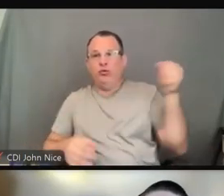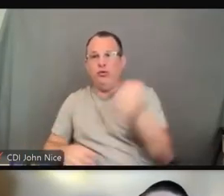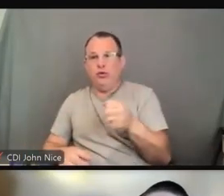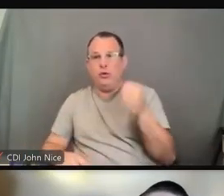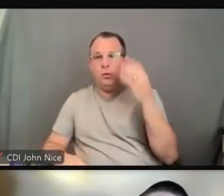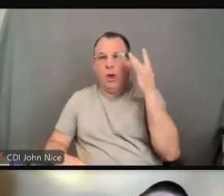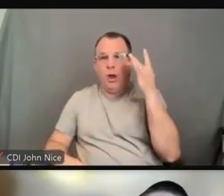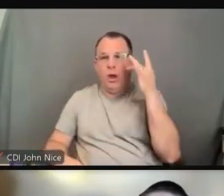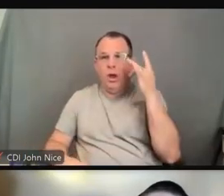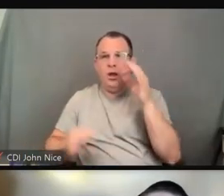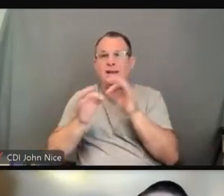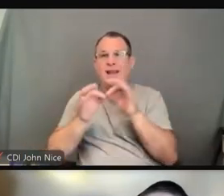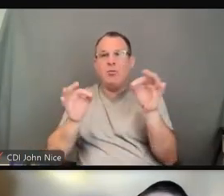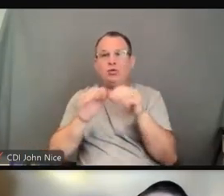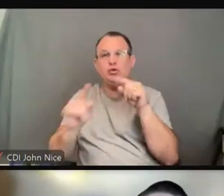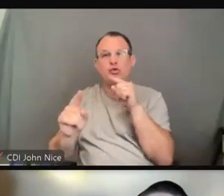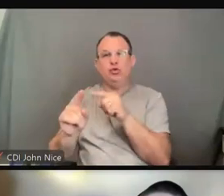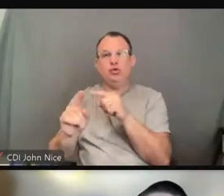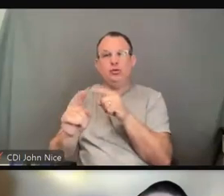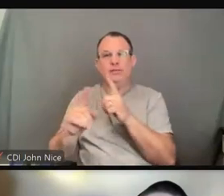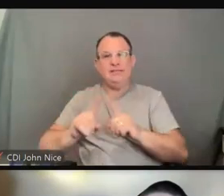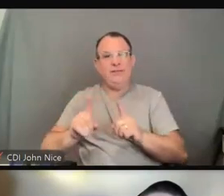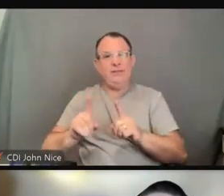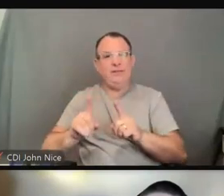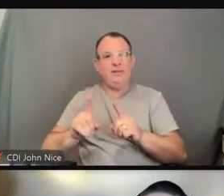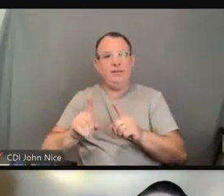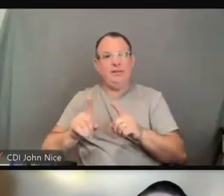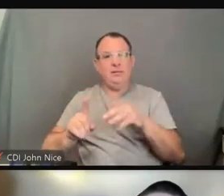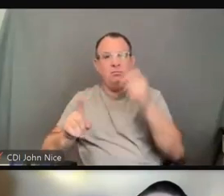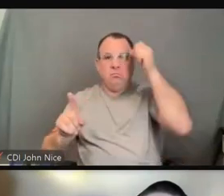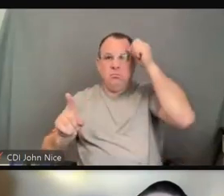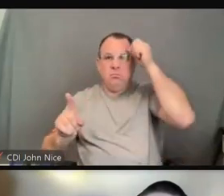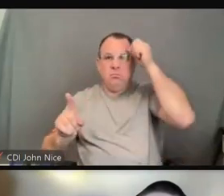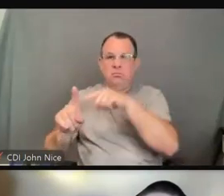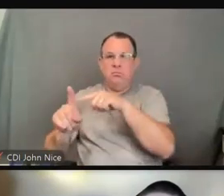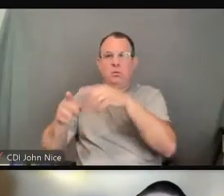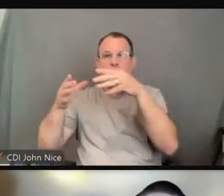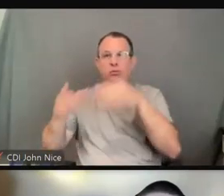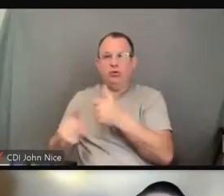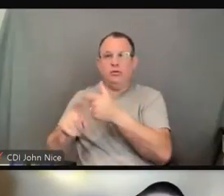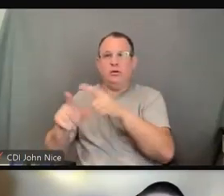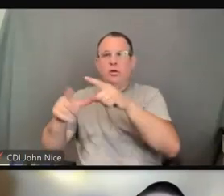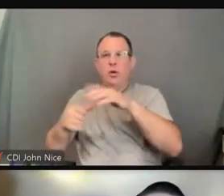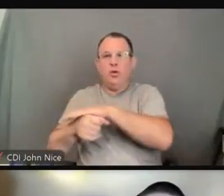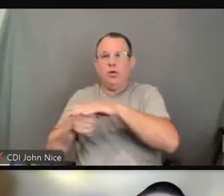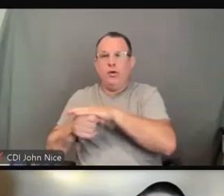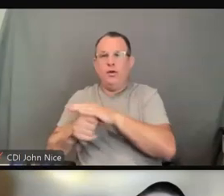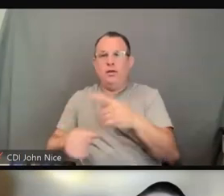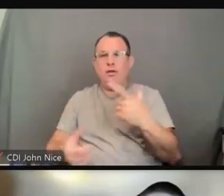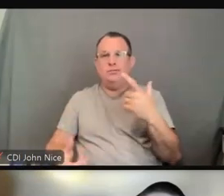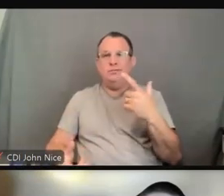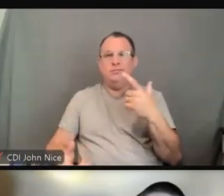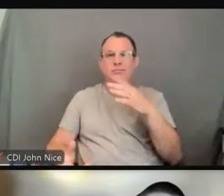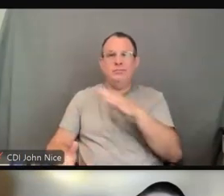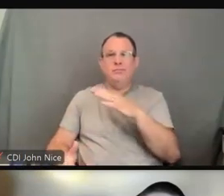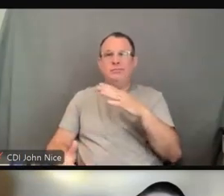or understanding of someone who has a local dialect versus another